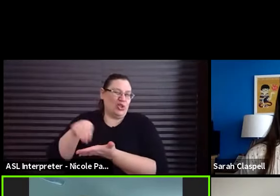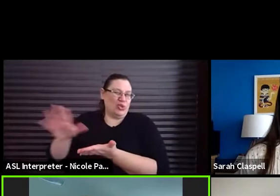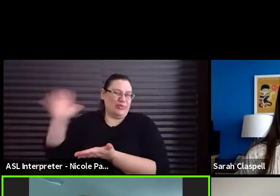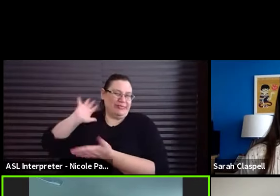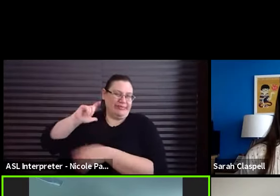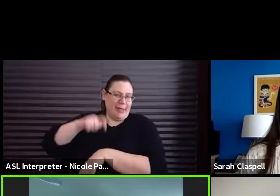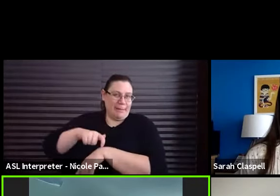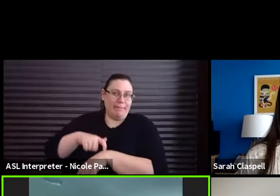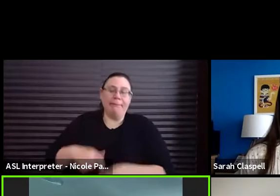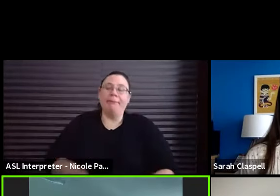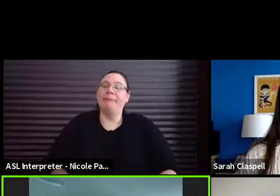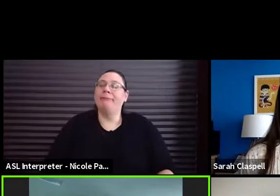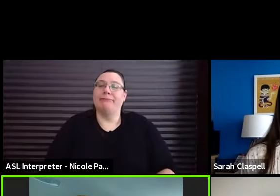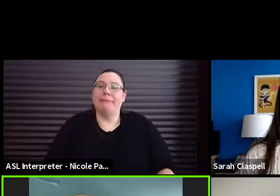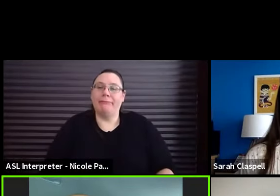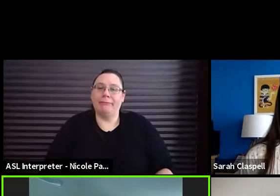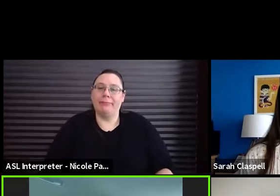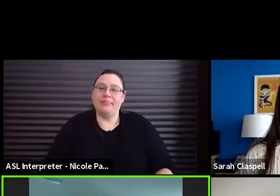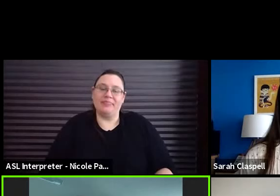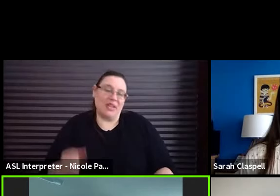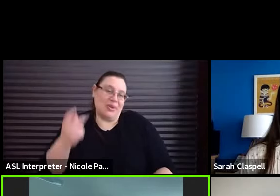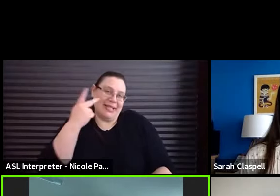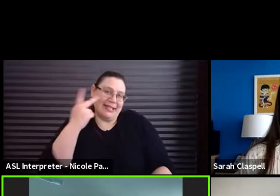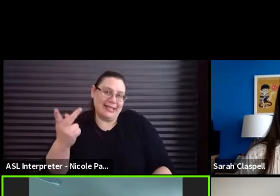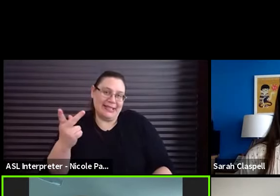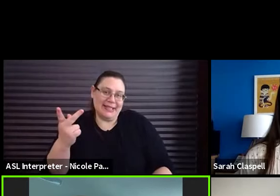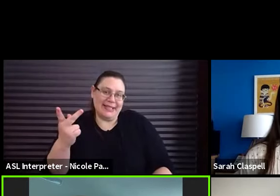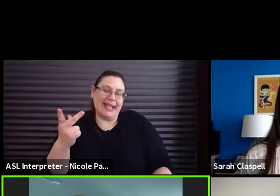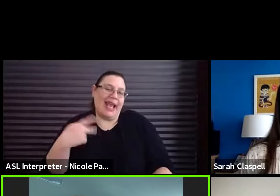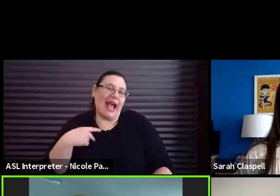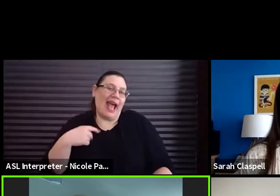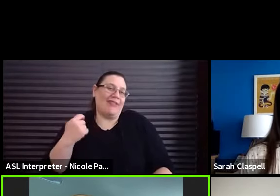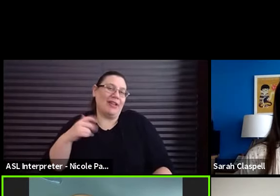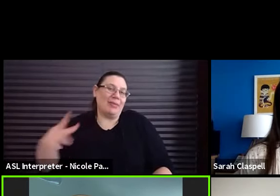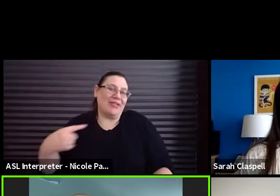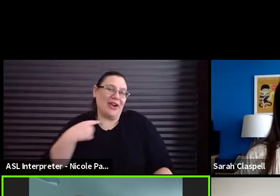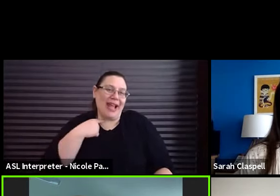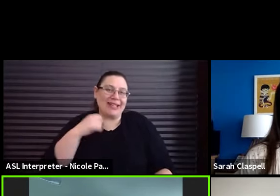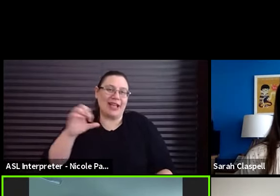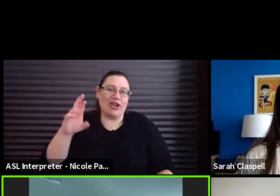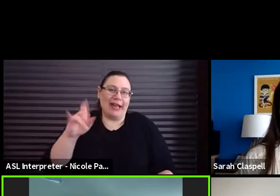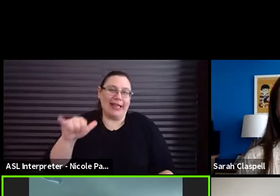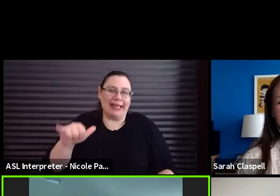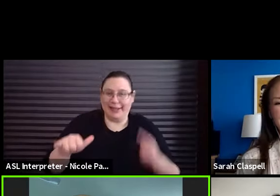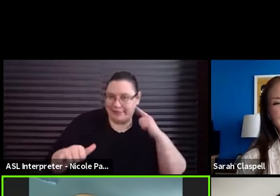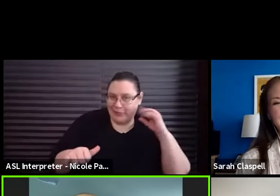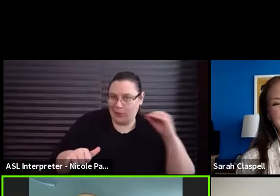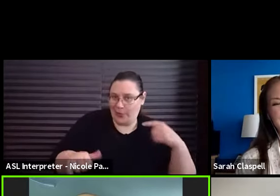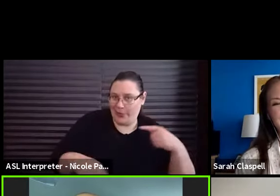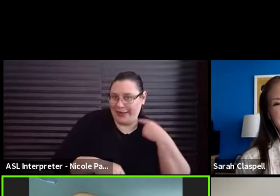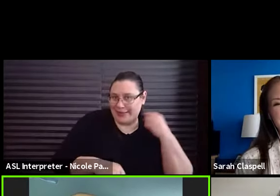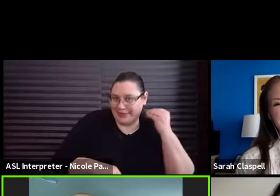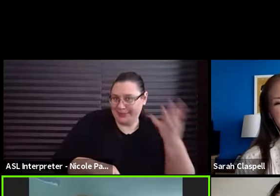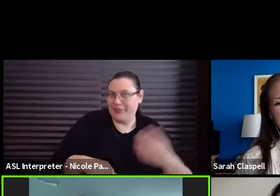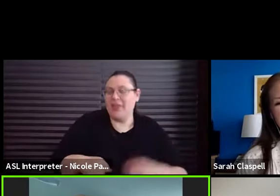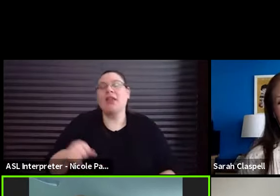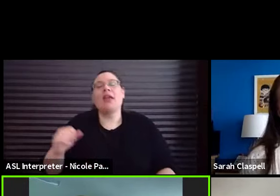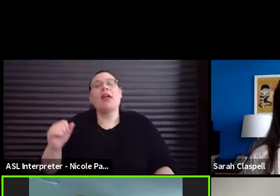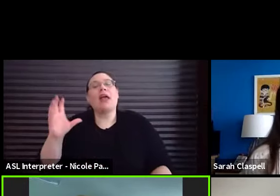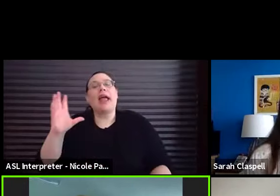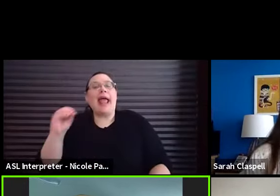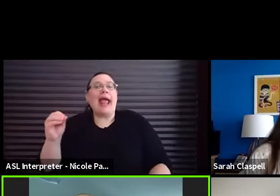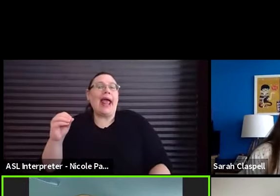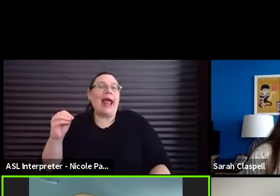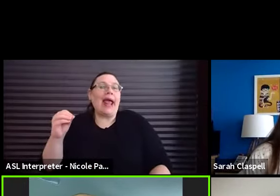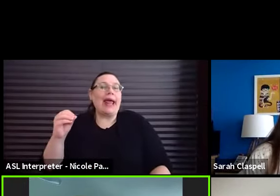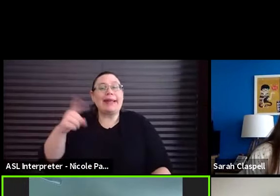as you can tell, I picked up a little bit of the accent. Crikey. And I thought these people,